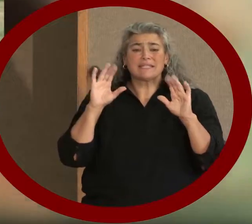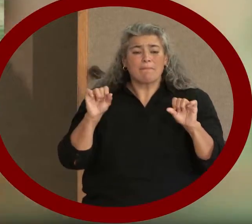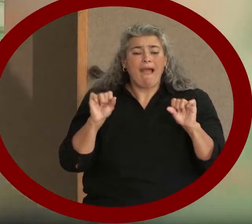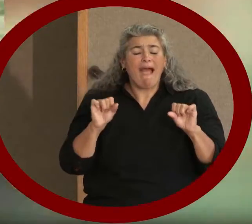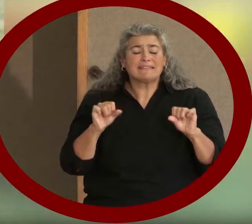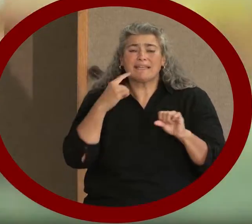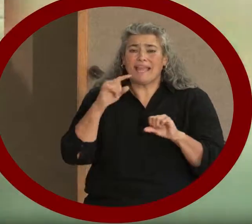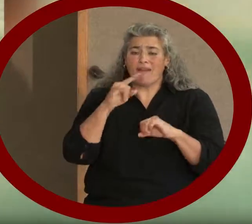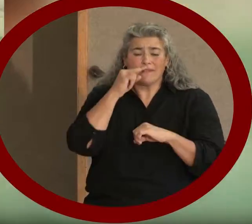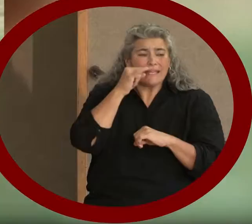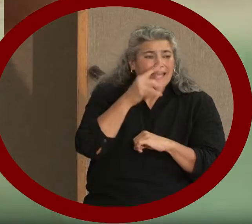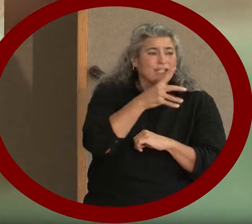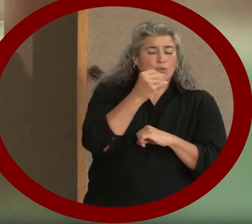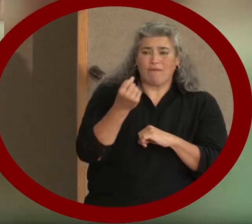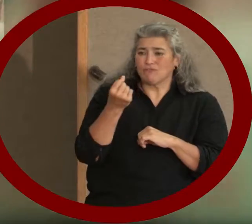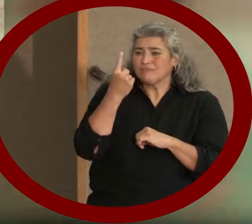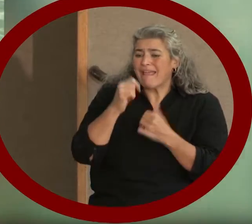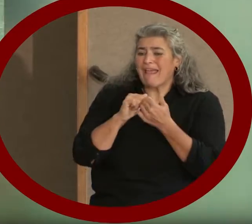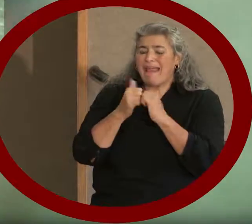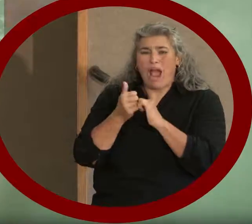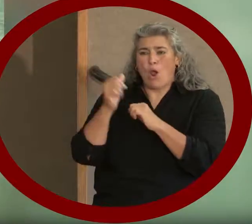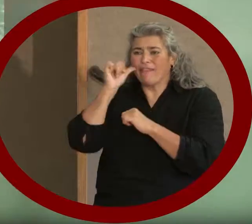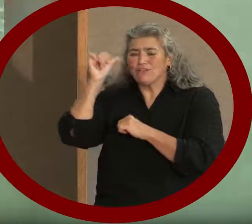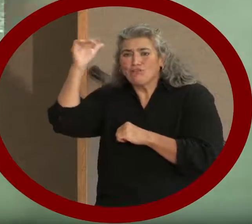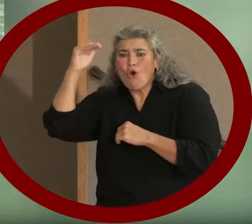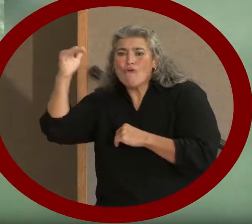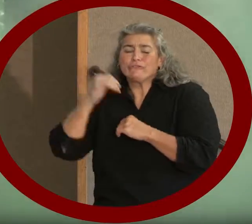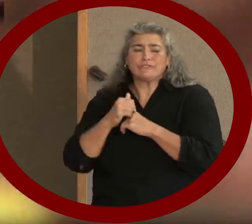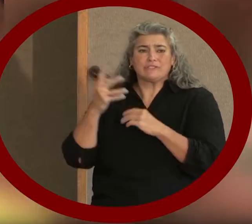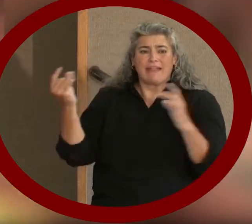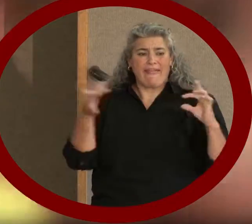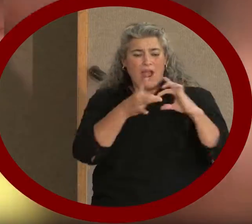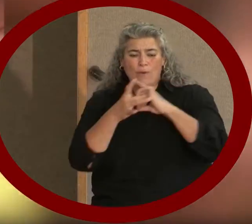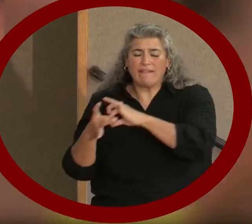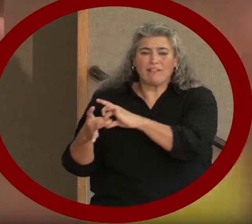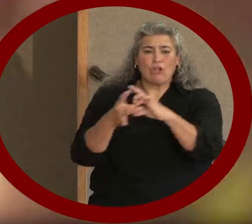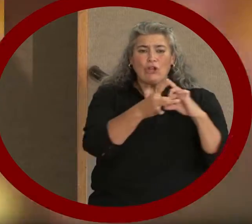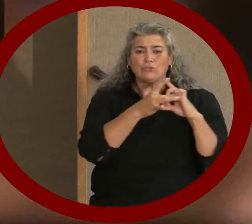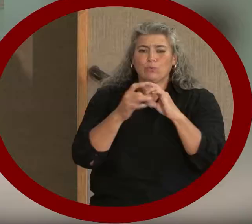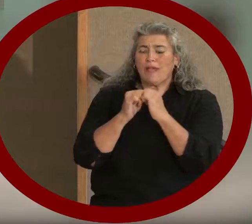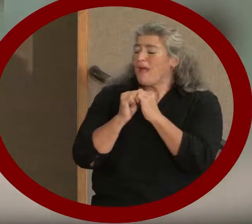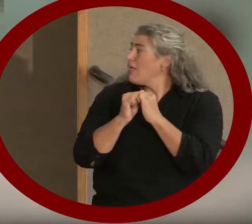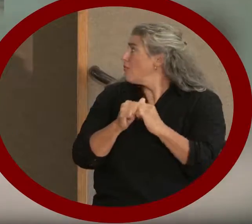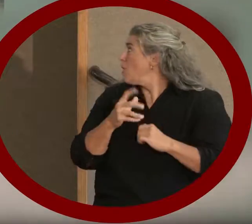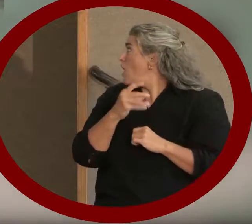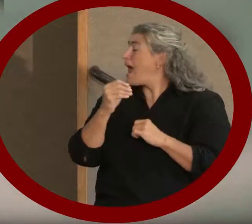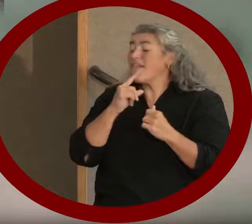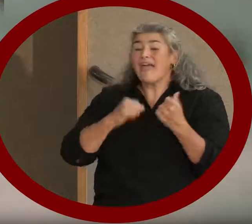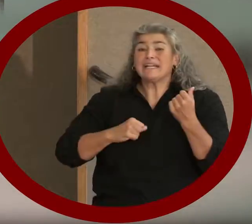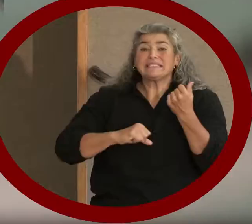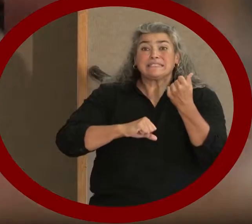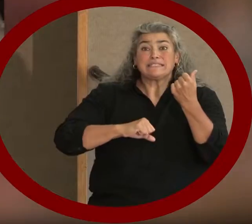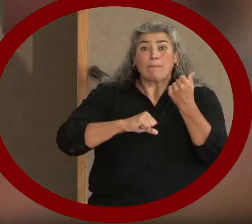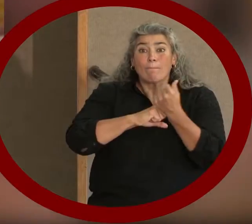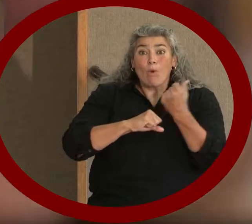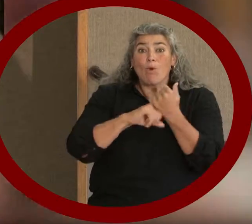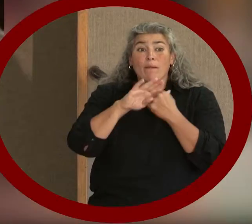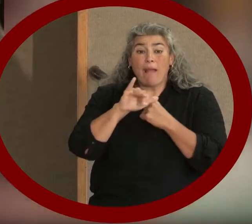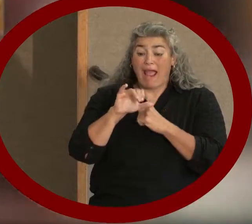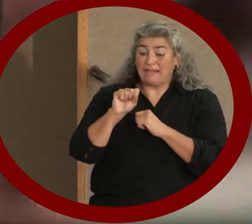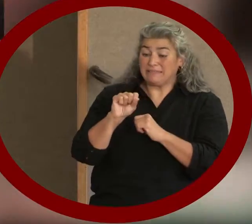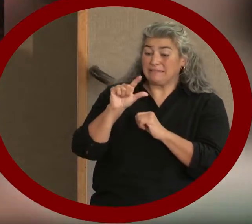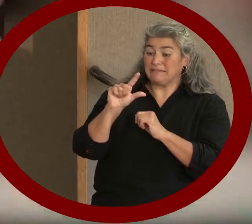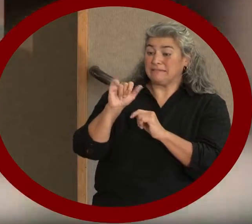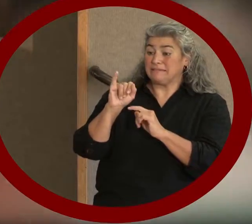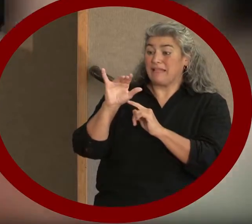yourself and you can lead by example within that. And I think that the organizations supported by the SLICE office and engagement